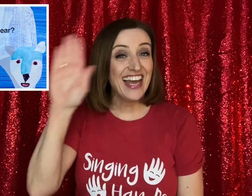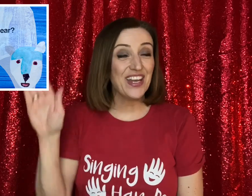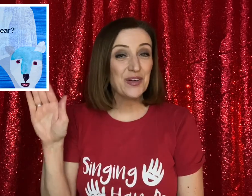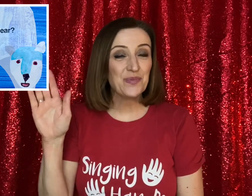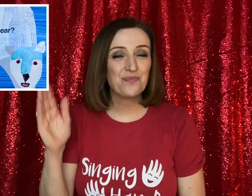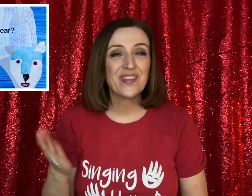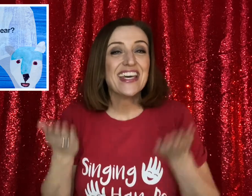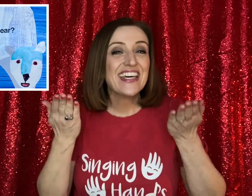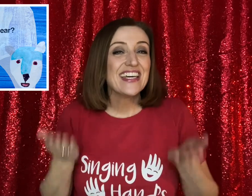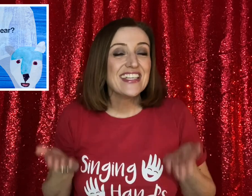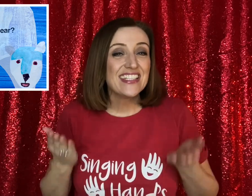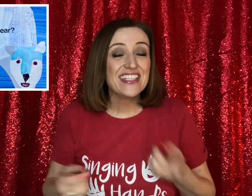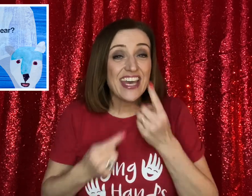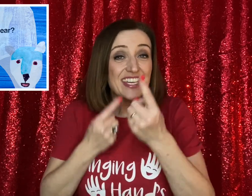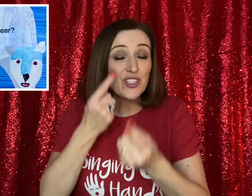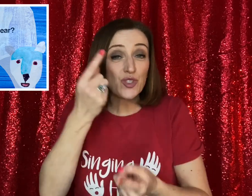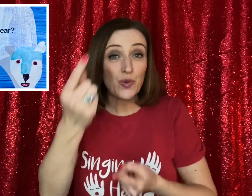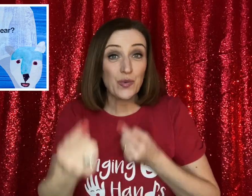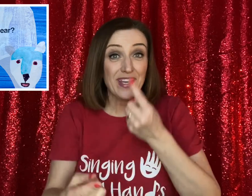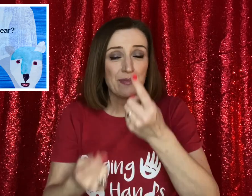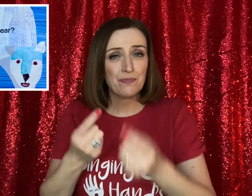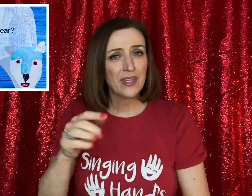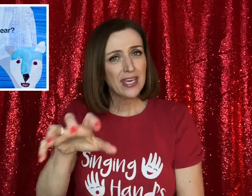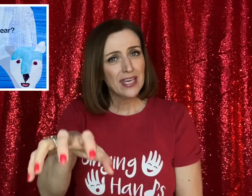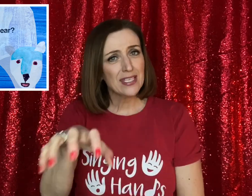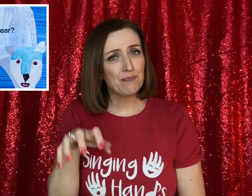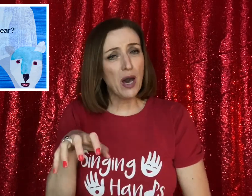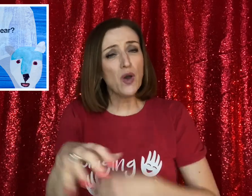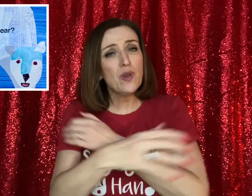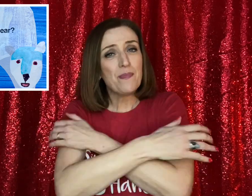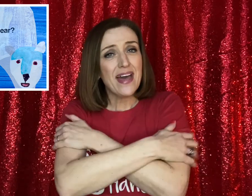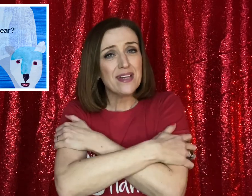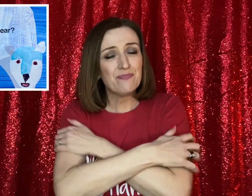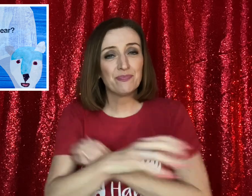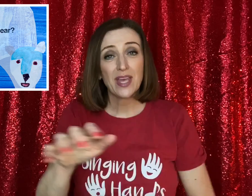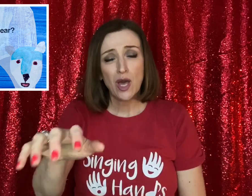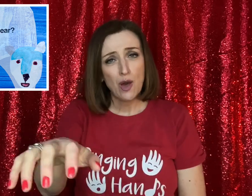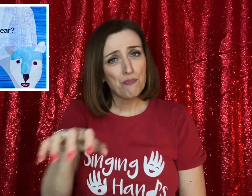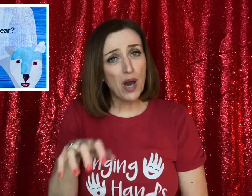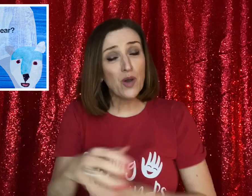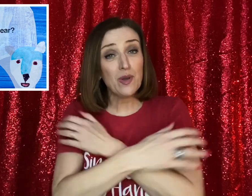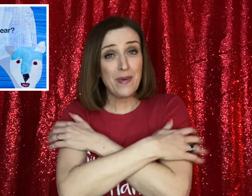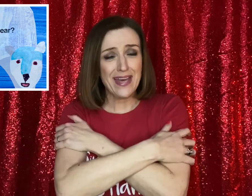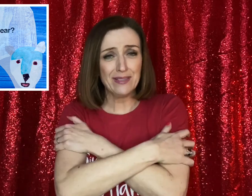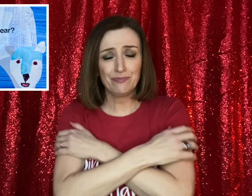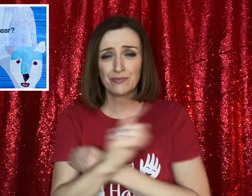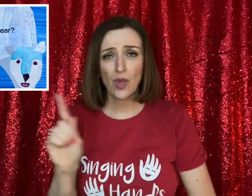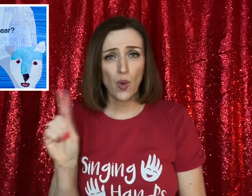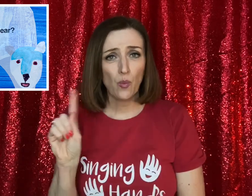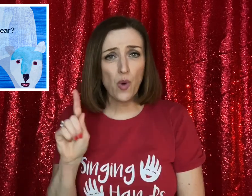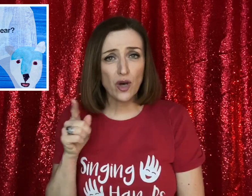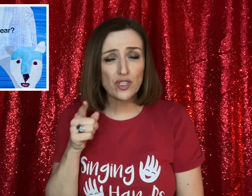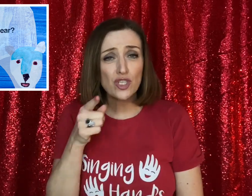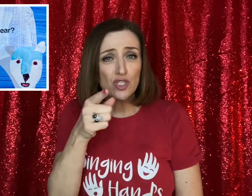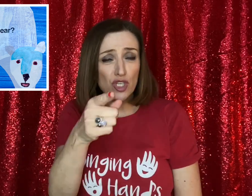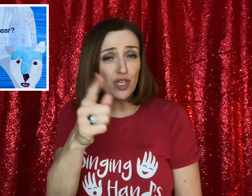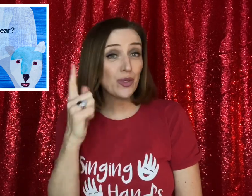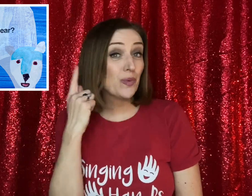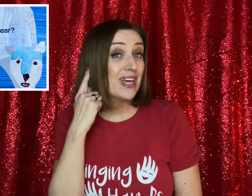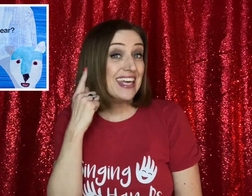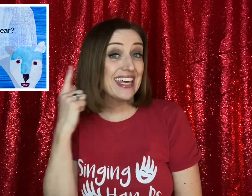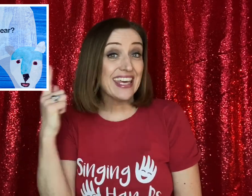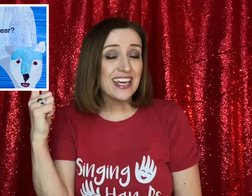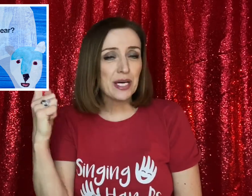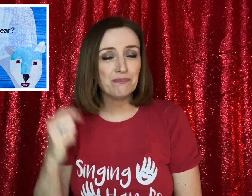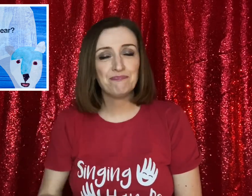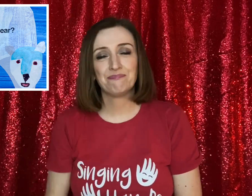Hello. Today's story is Polar Bear. Polar Bear, what do you